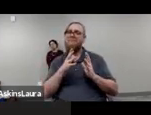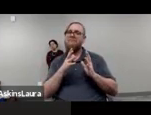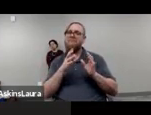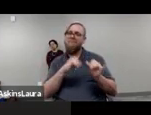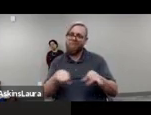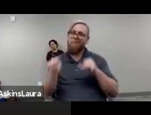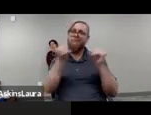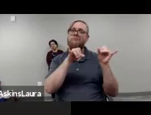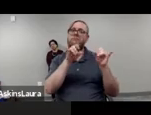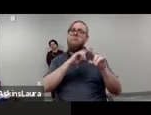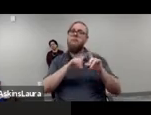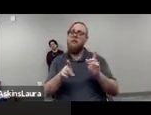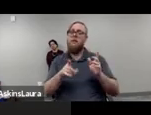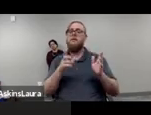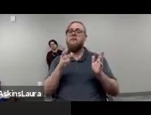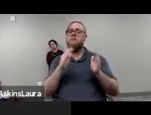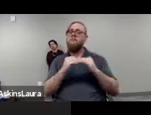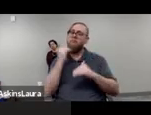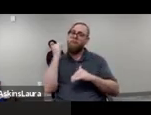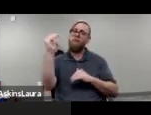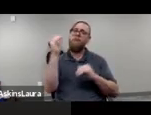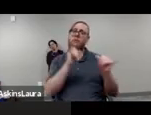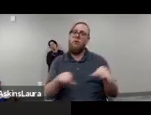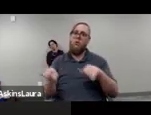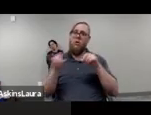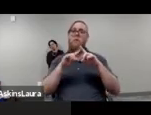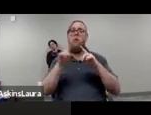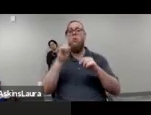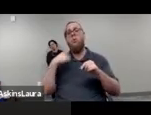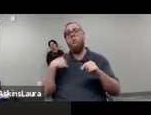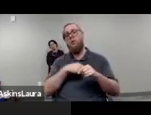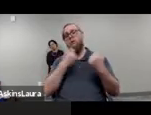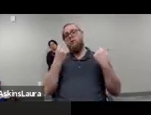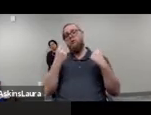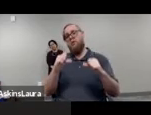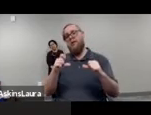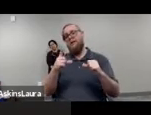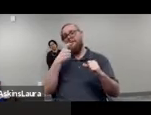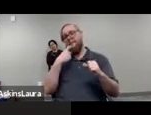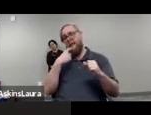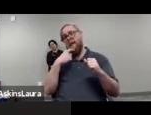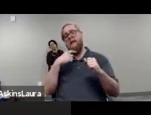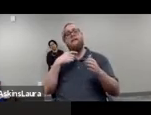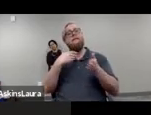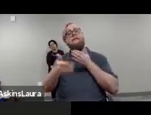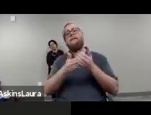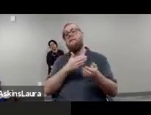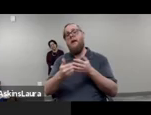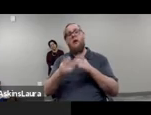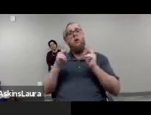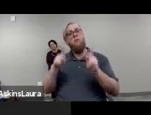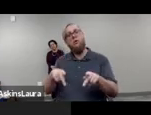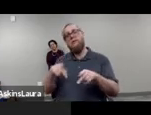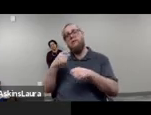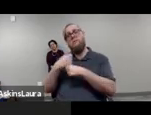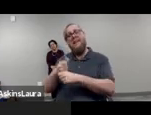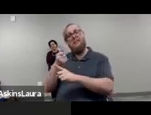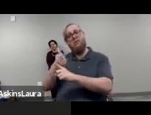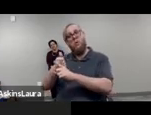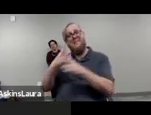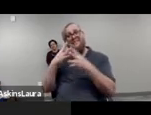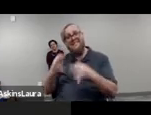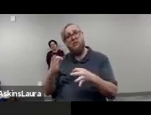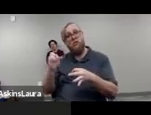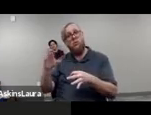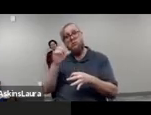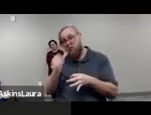common right so part of what we're speaking here is to ensure that regardless of whether a person is concerned or not their right to